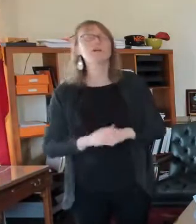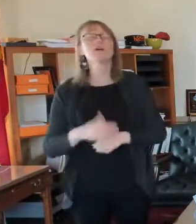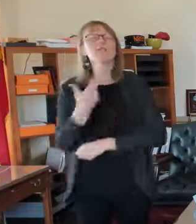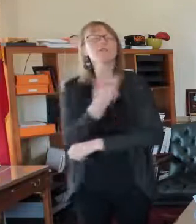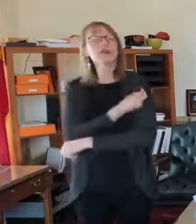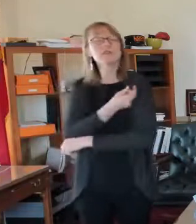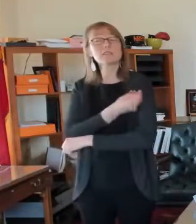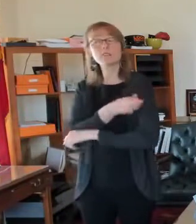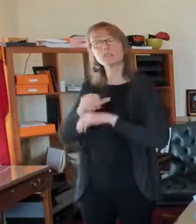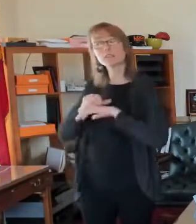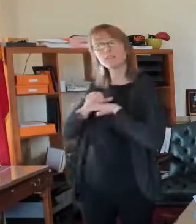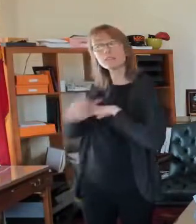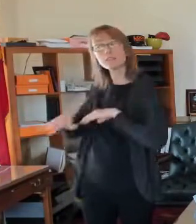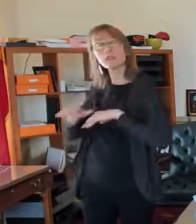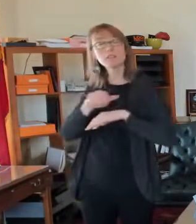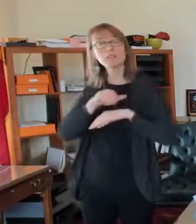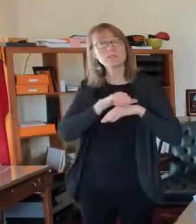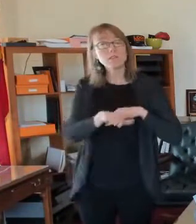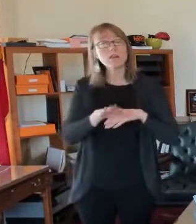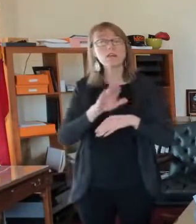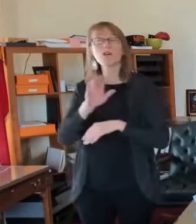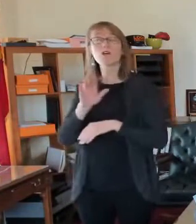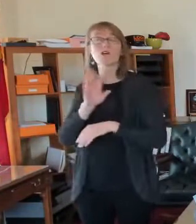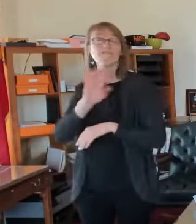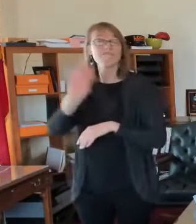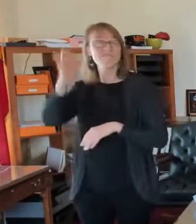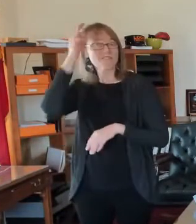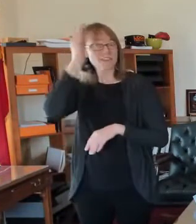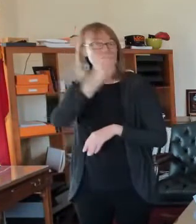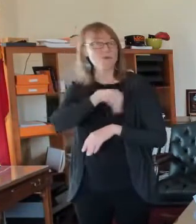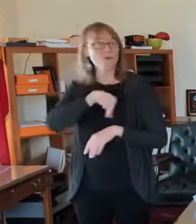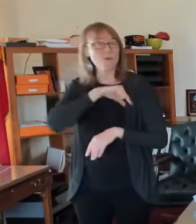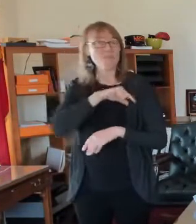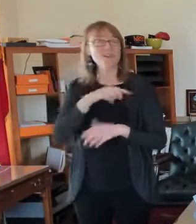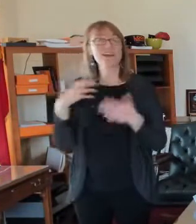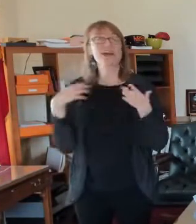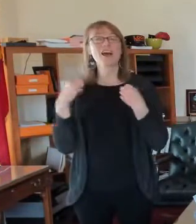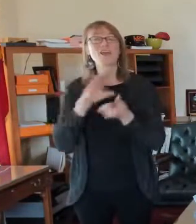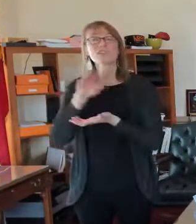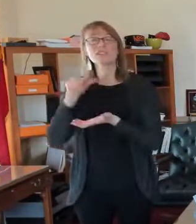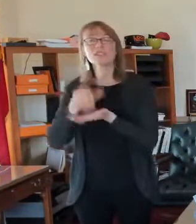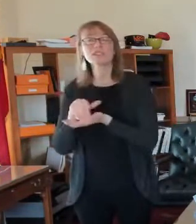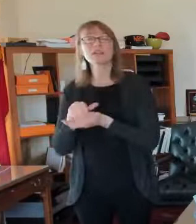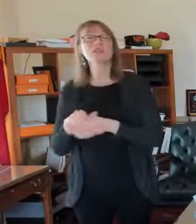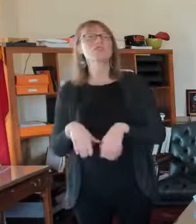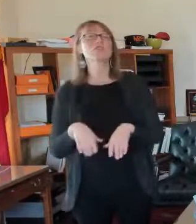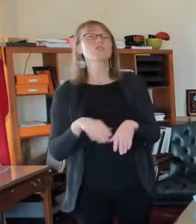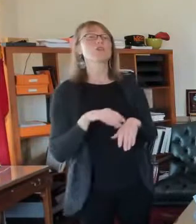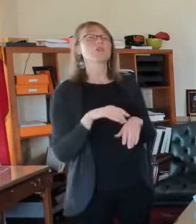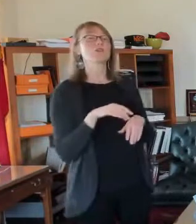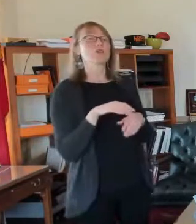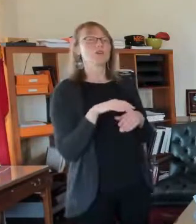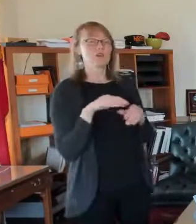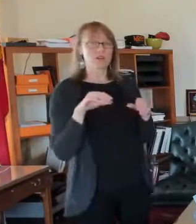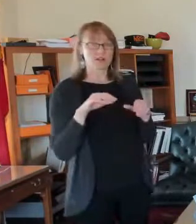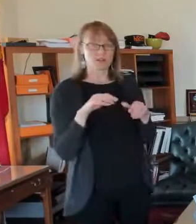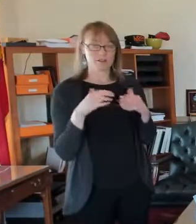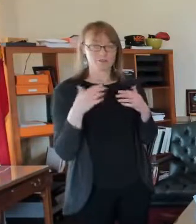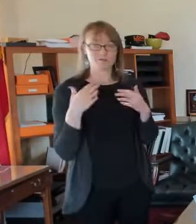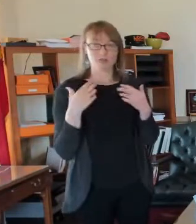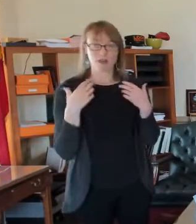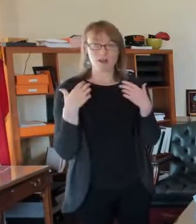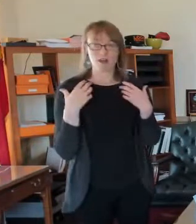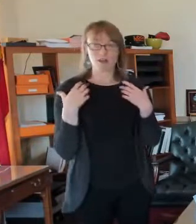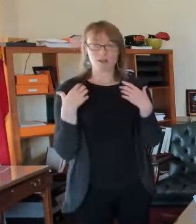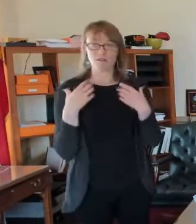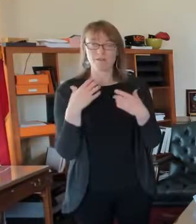that actually goes directly to them. It's going to local health agencies. Um, and it is split up based on populations. So there's